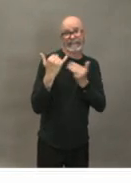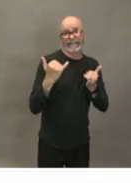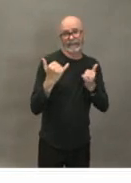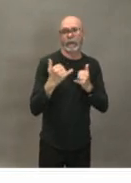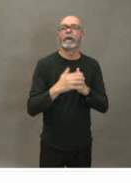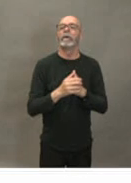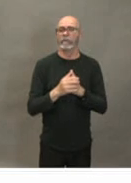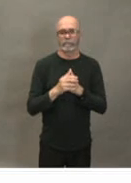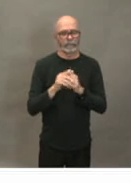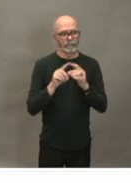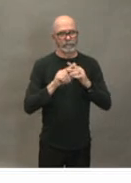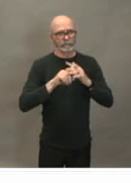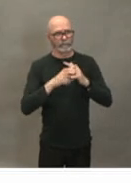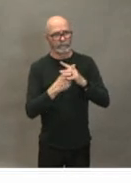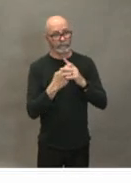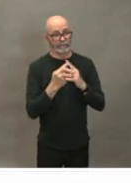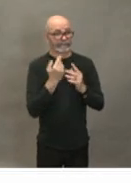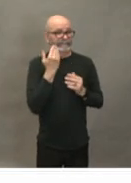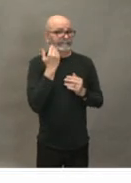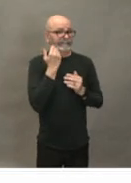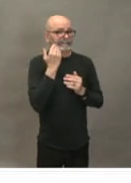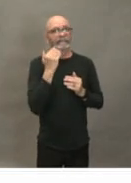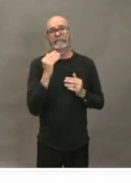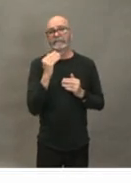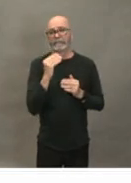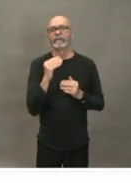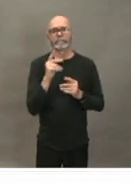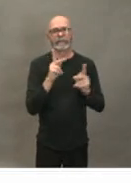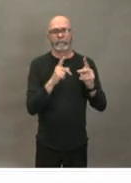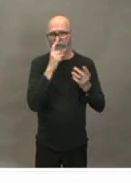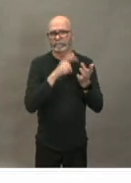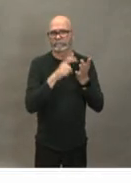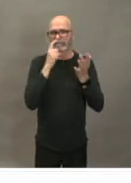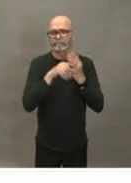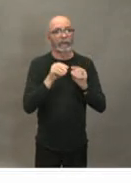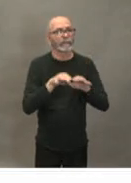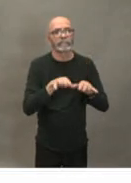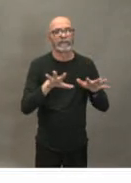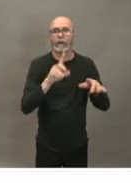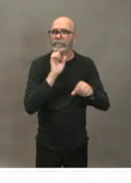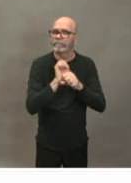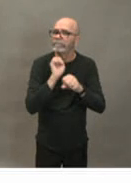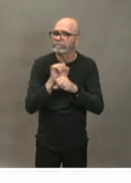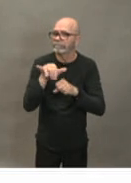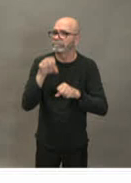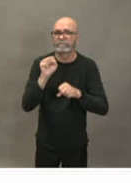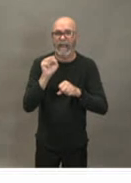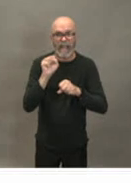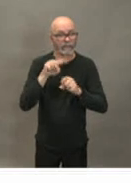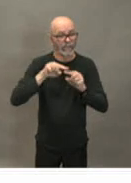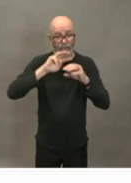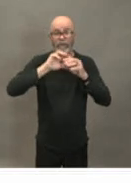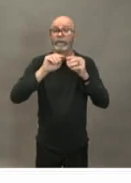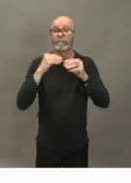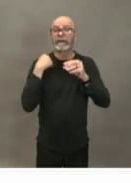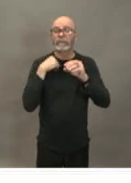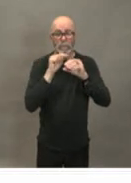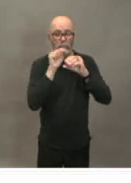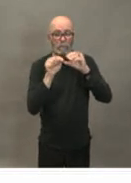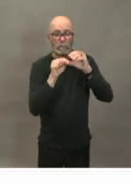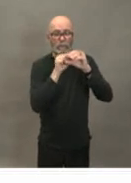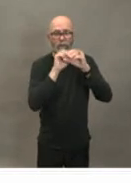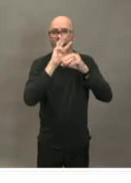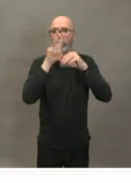clearly this virus is now spreading to most parts of the world. The only continent that hasn't been affected is Antarctica.